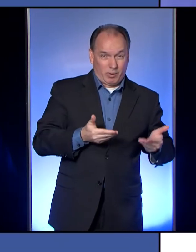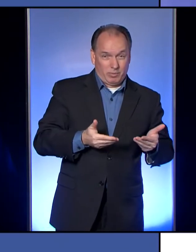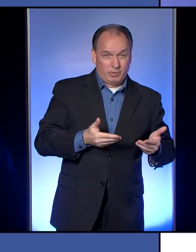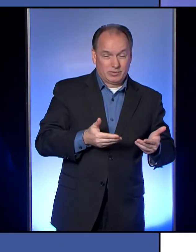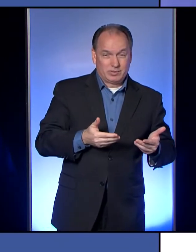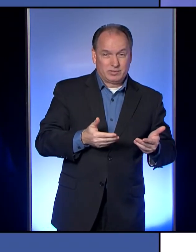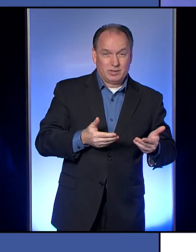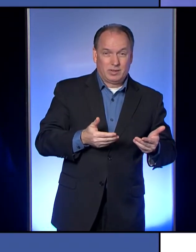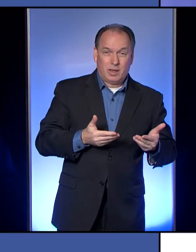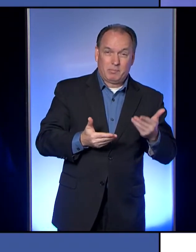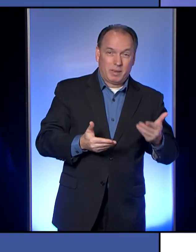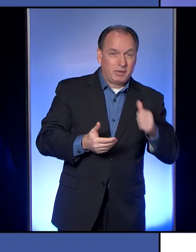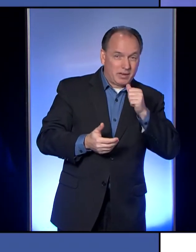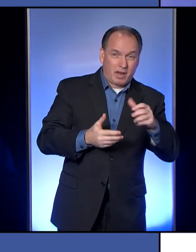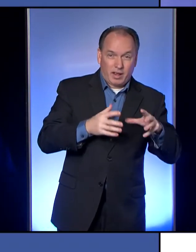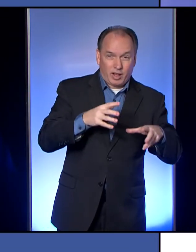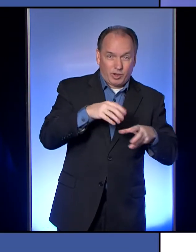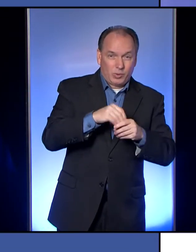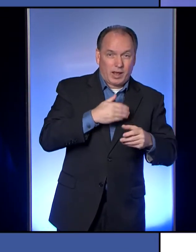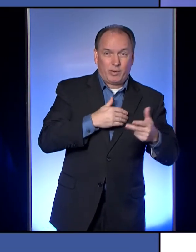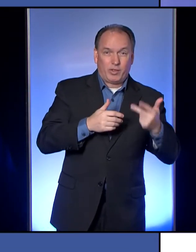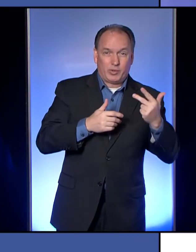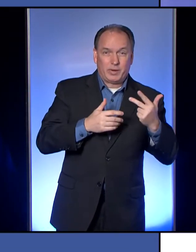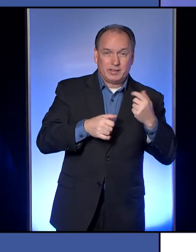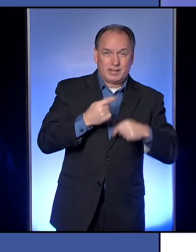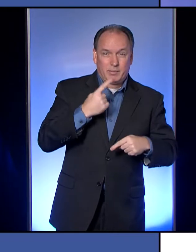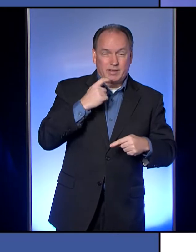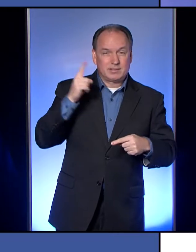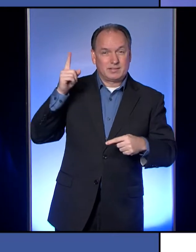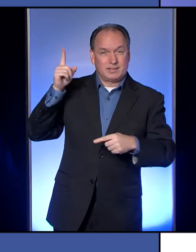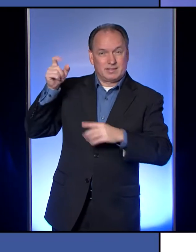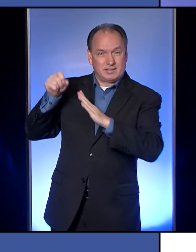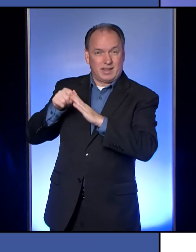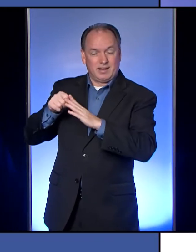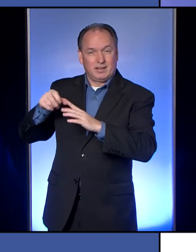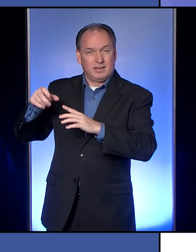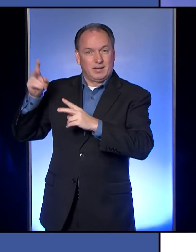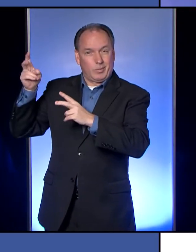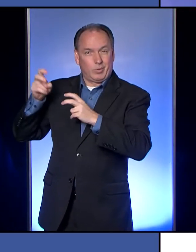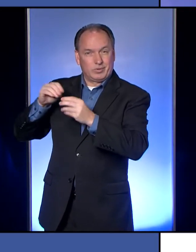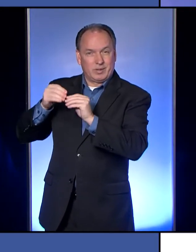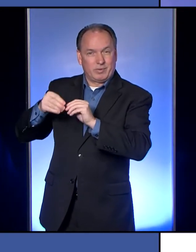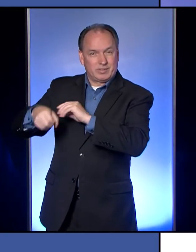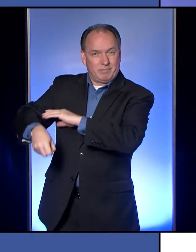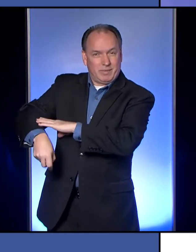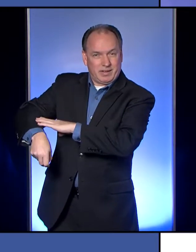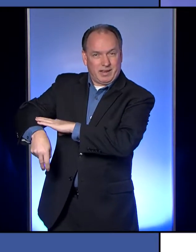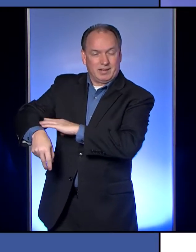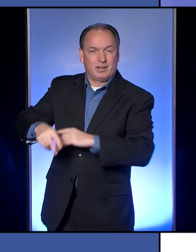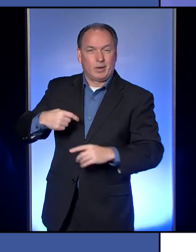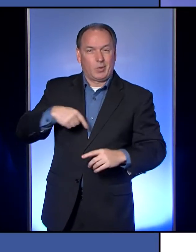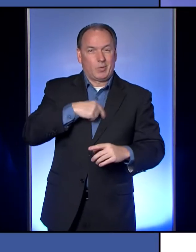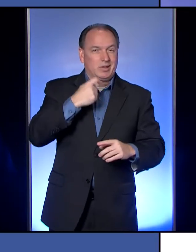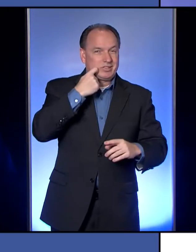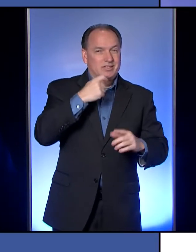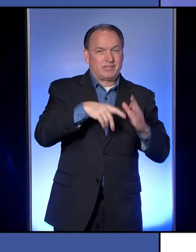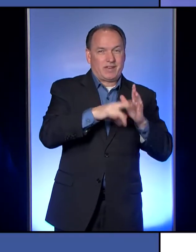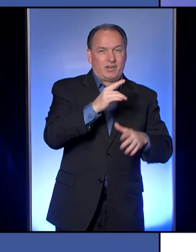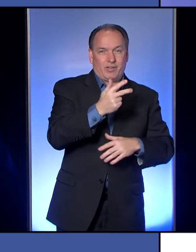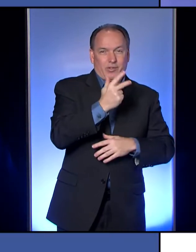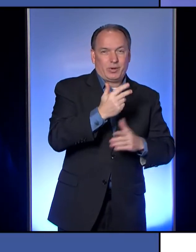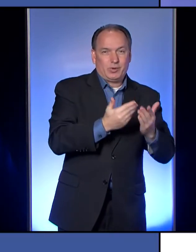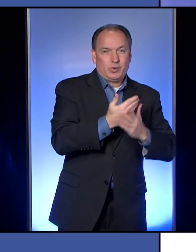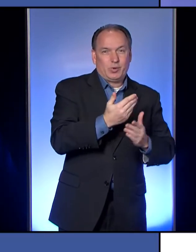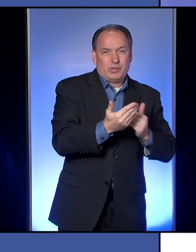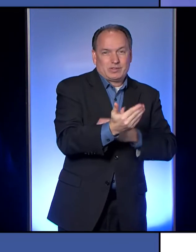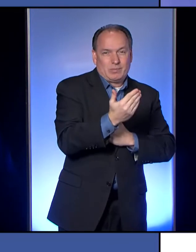even include our three from today yet because the state pulls down their numbers at midnight. So I, I'm telling you being very honest that